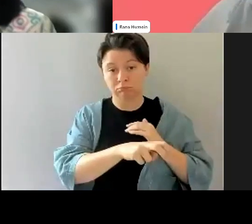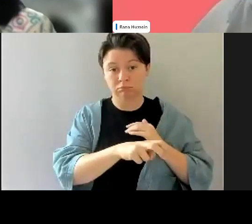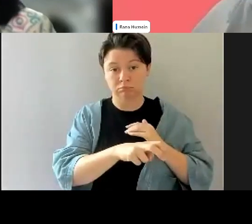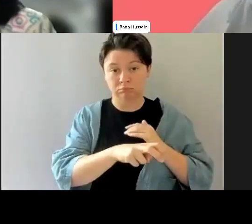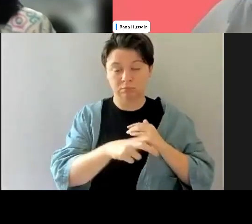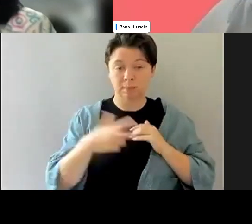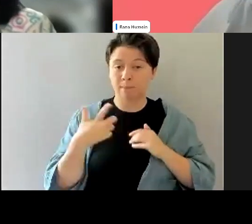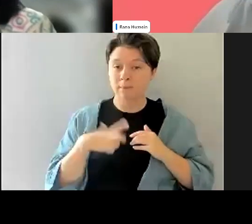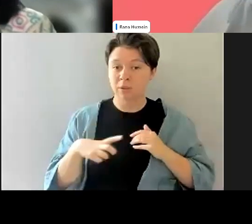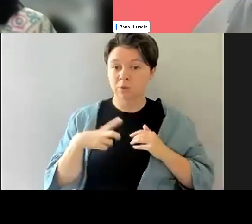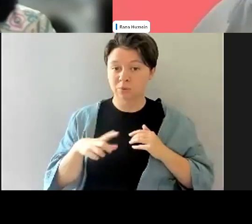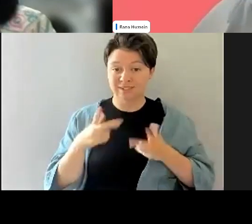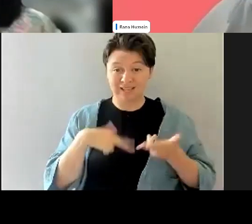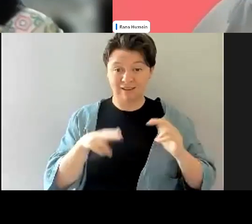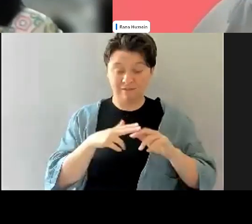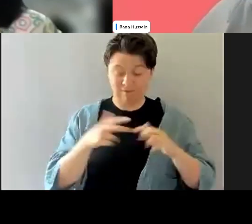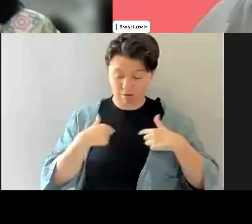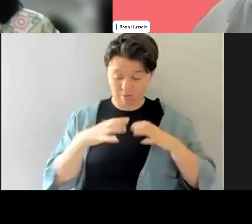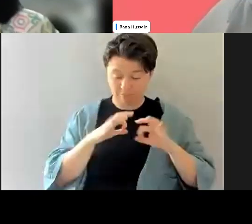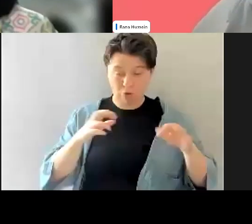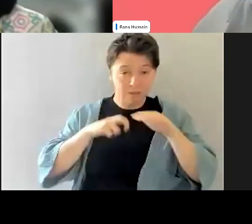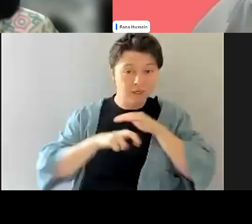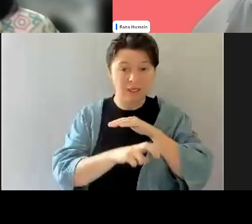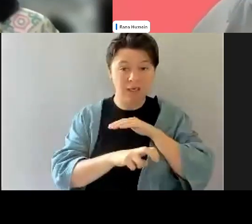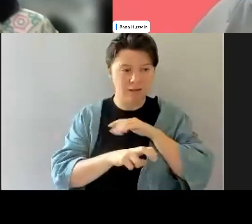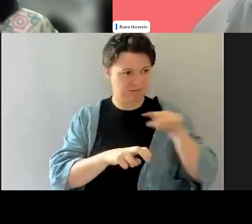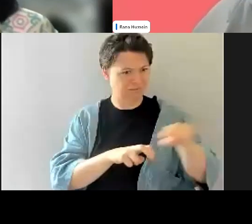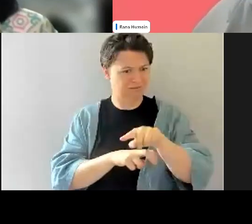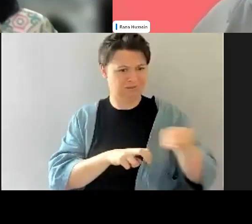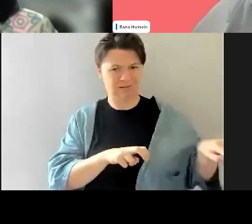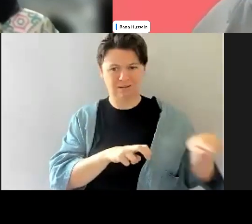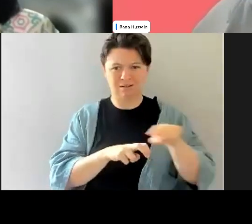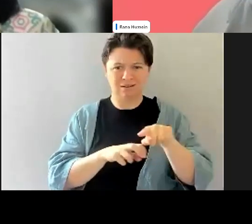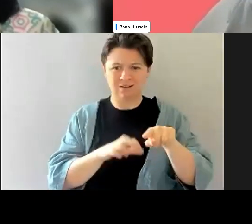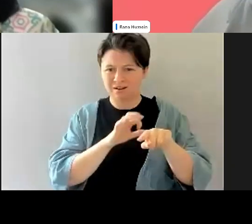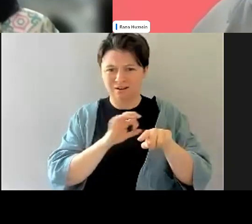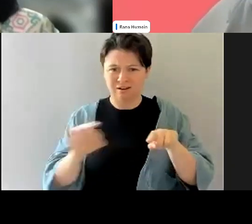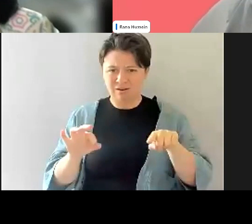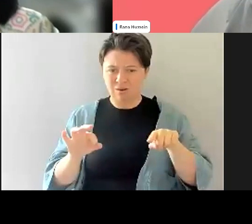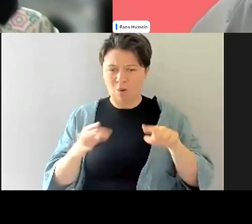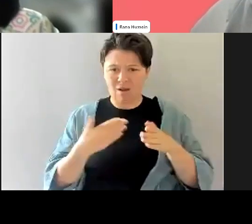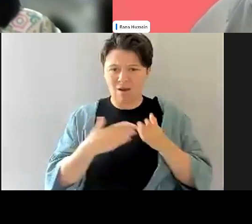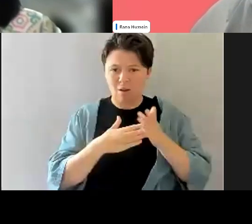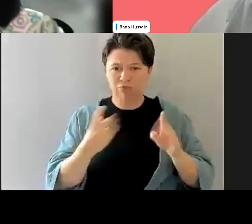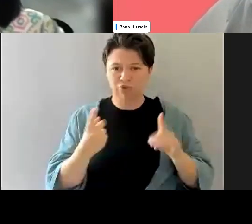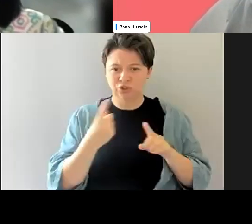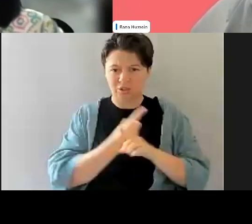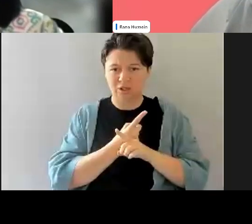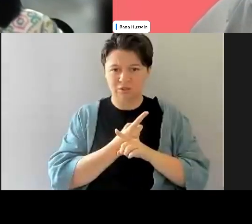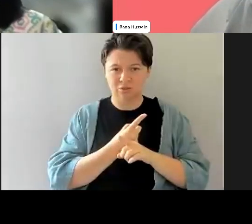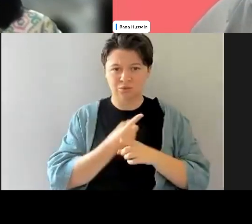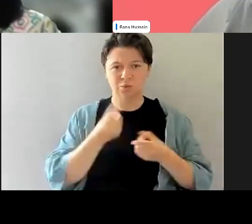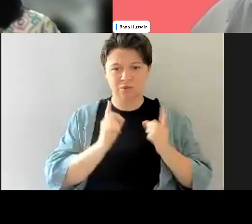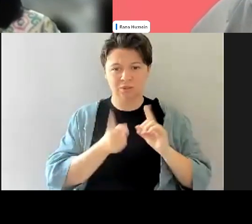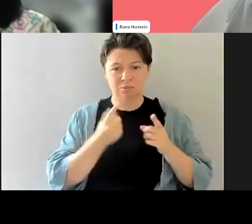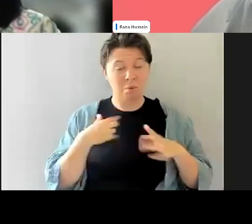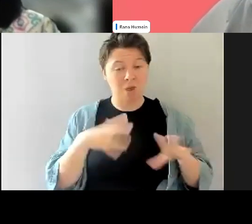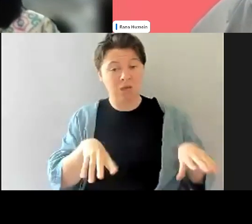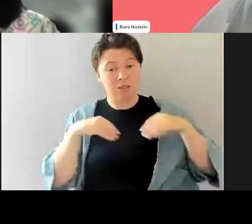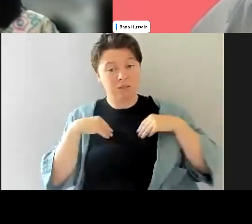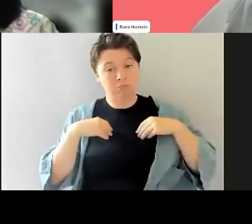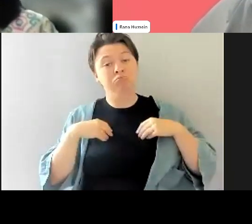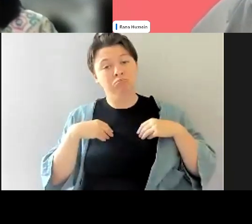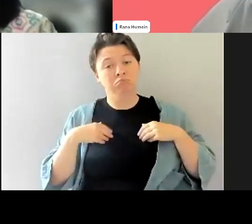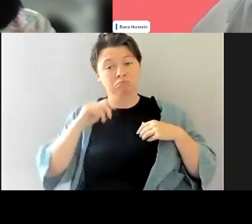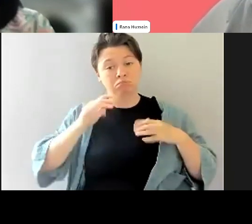generation because if I wasn't doing it, there's no one on that table that's going to do it. And so I have certain times taken on that on, but I also